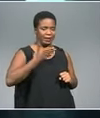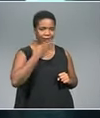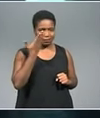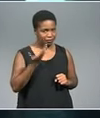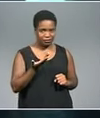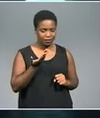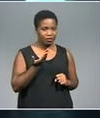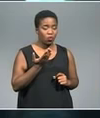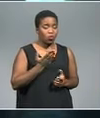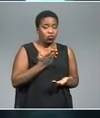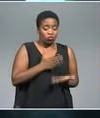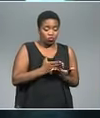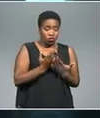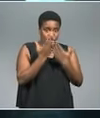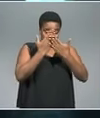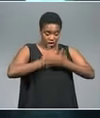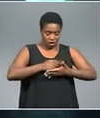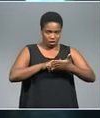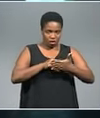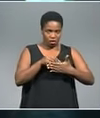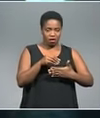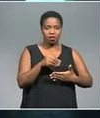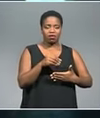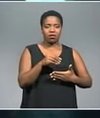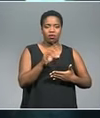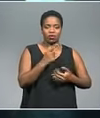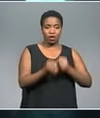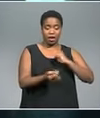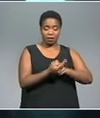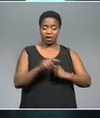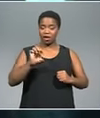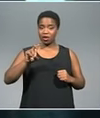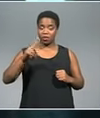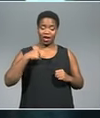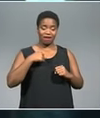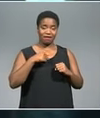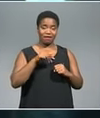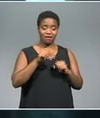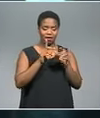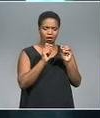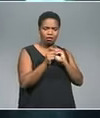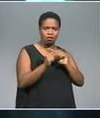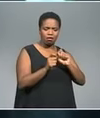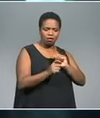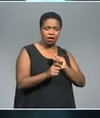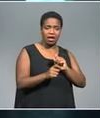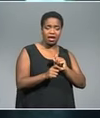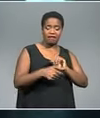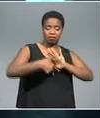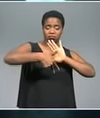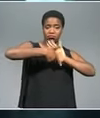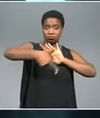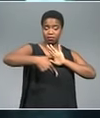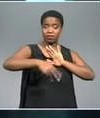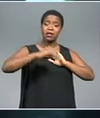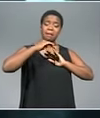very likely that we are going to hear from the EU, if indeed this amendment is passed, about how unlikely it is that